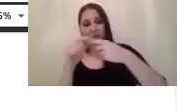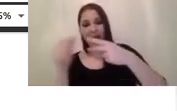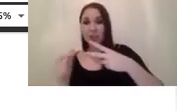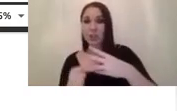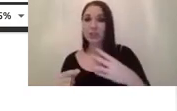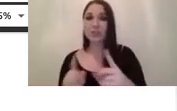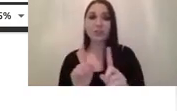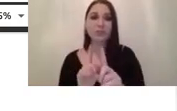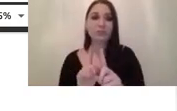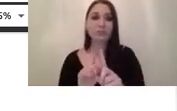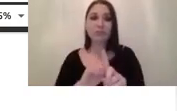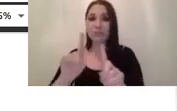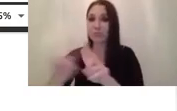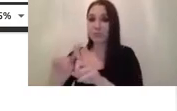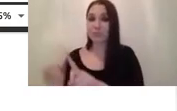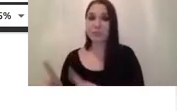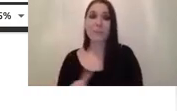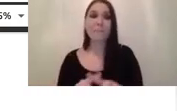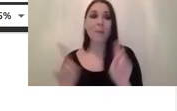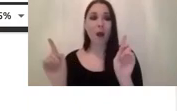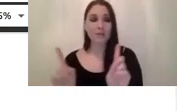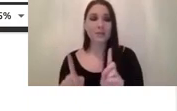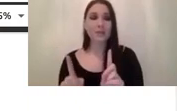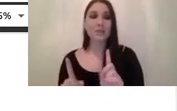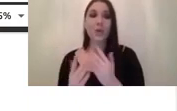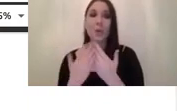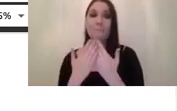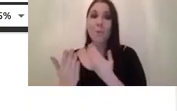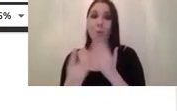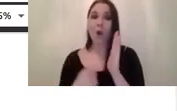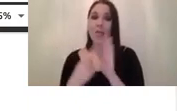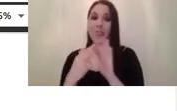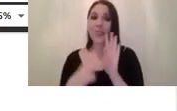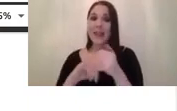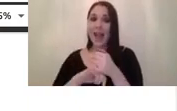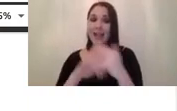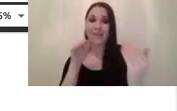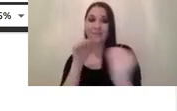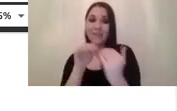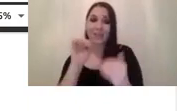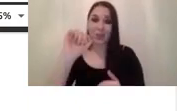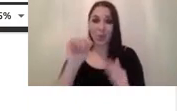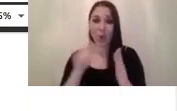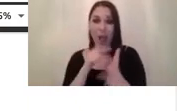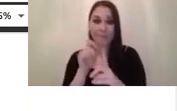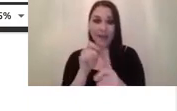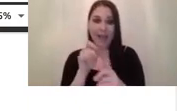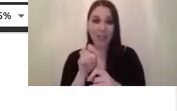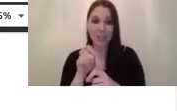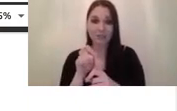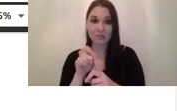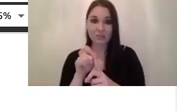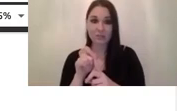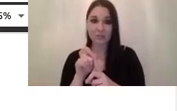um but the more the lens fits to your application the less headaches and frustration you will have